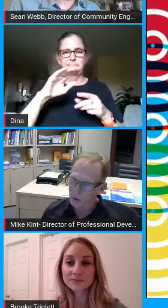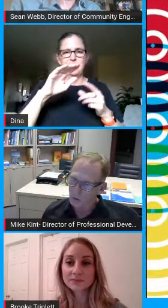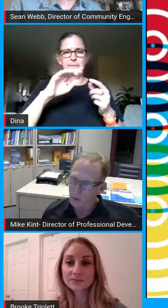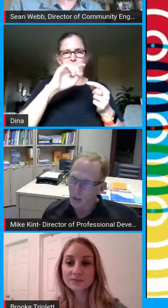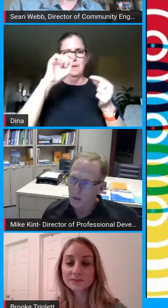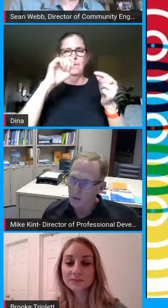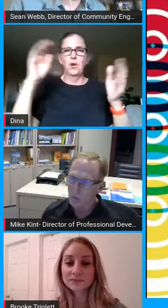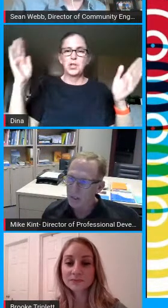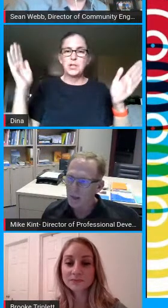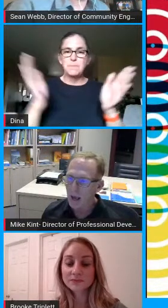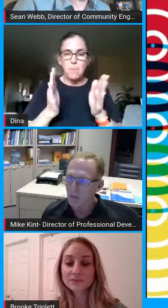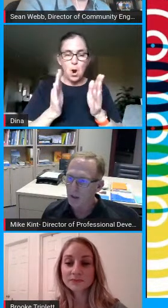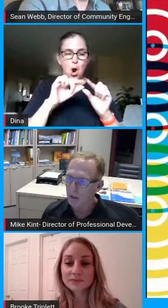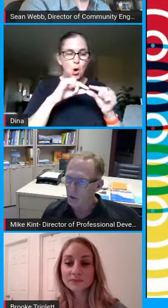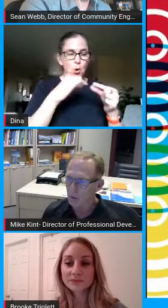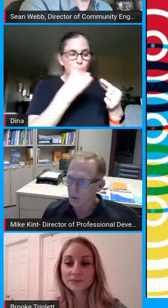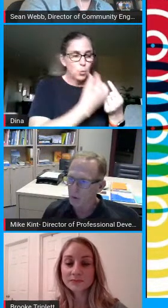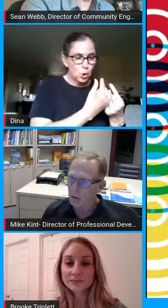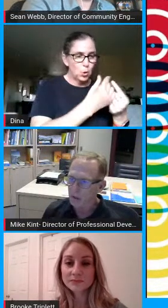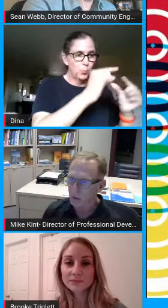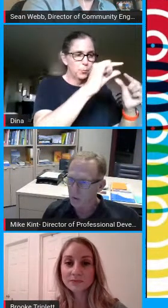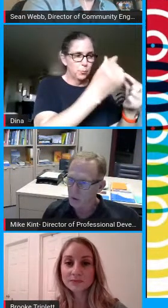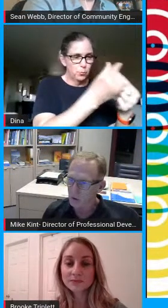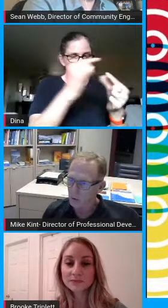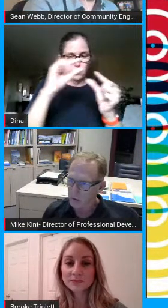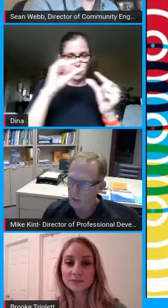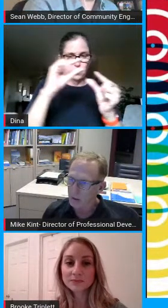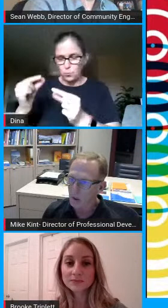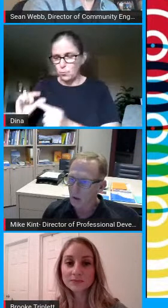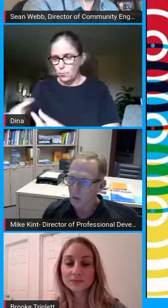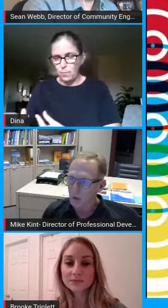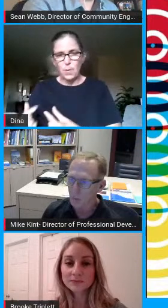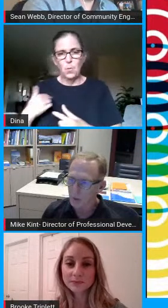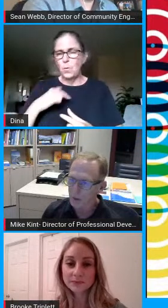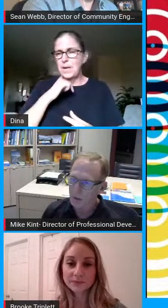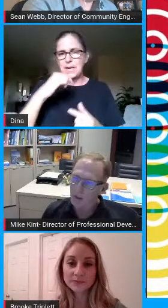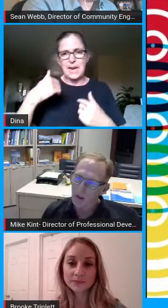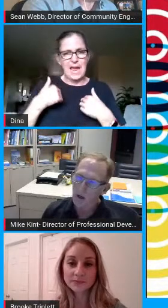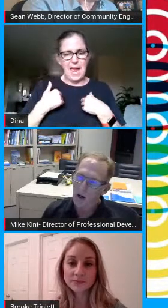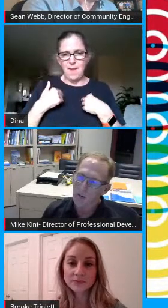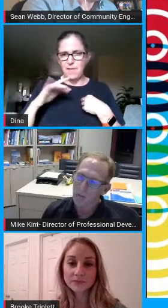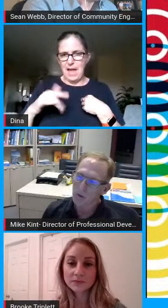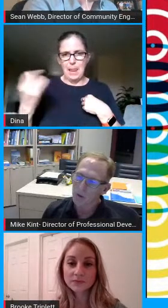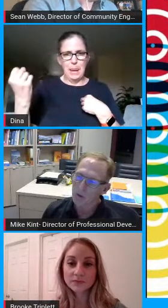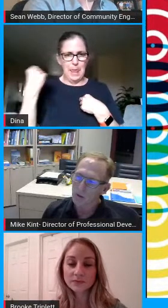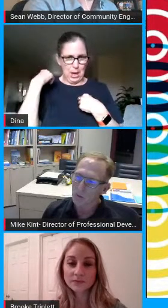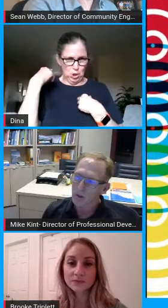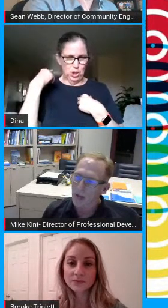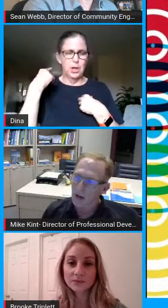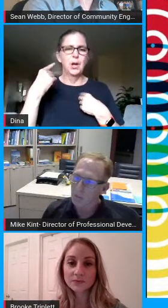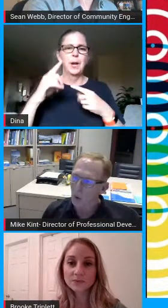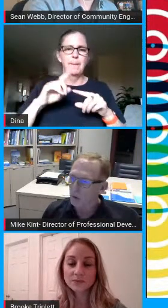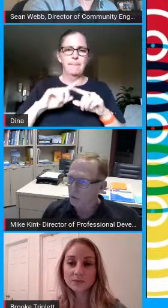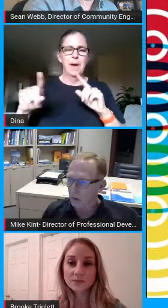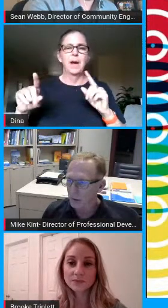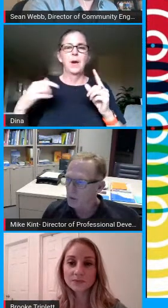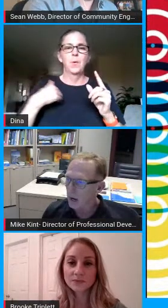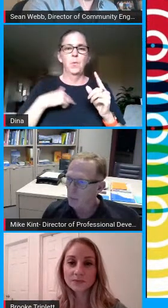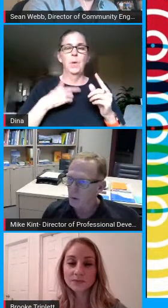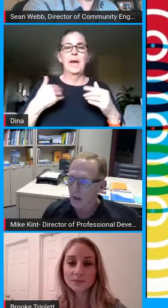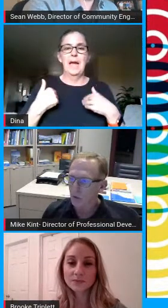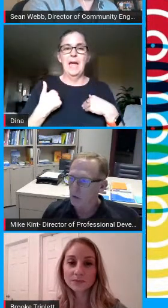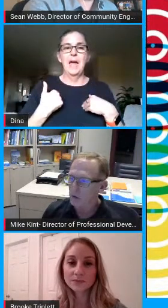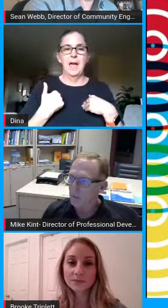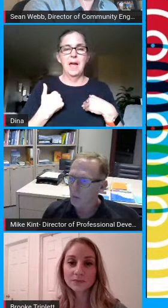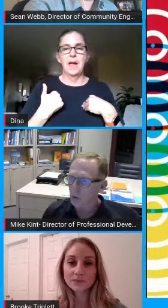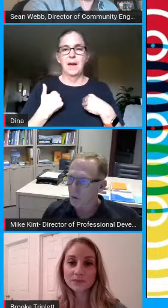instruction so a lot of we didn't have that luxury to do that in a traditional setting so typically um when we had bonus learning